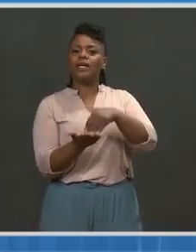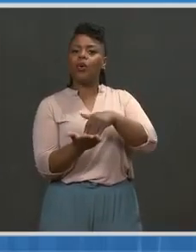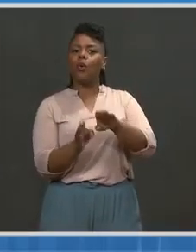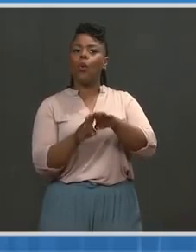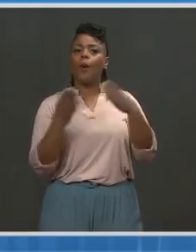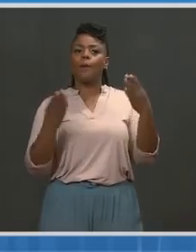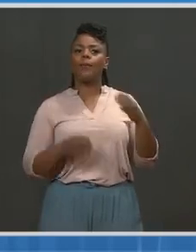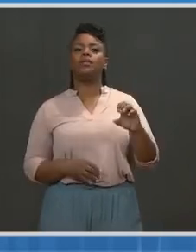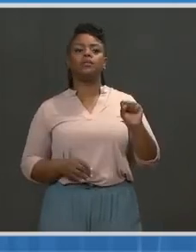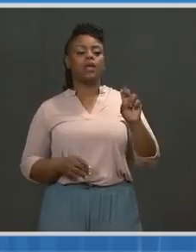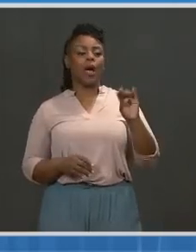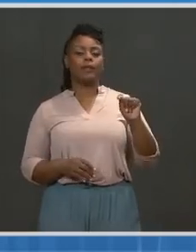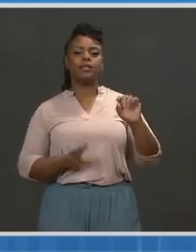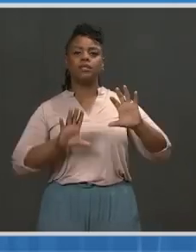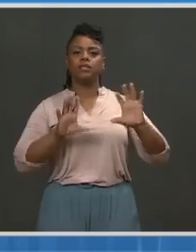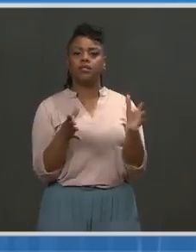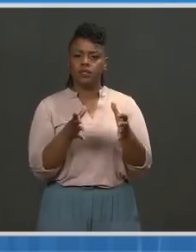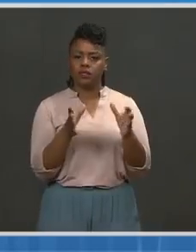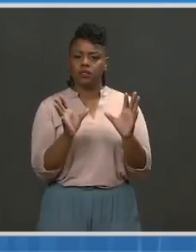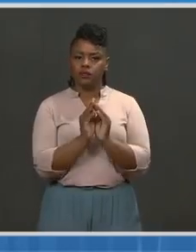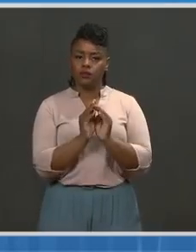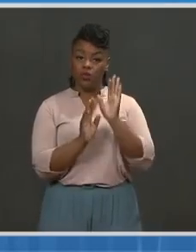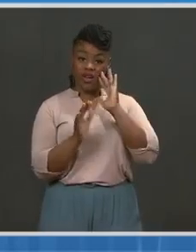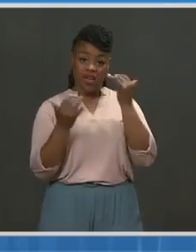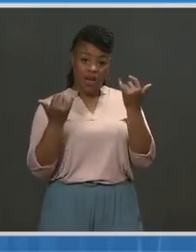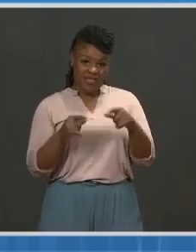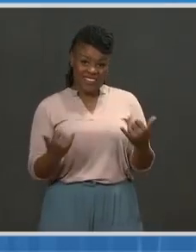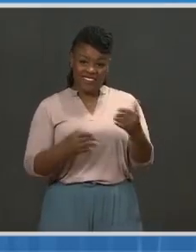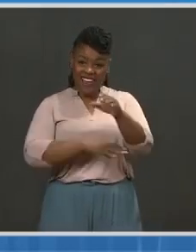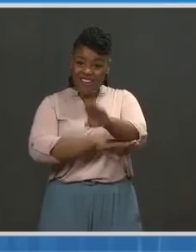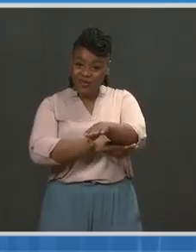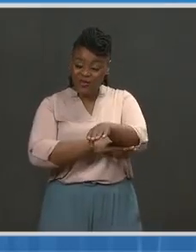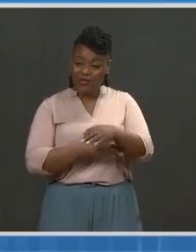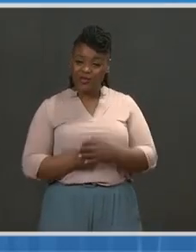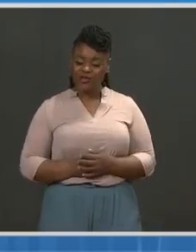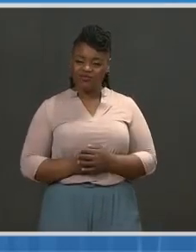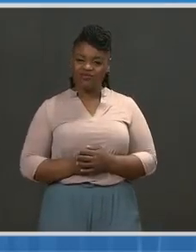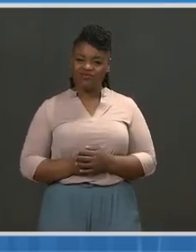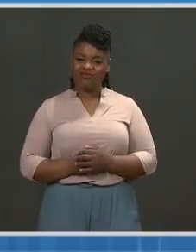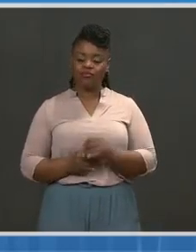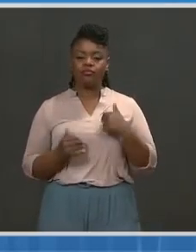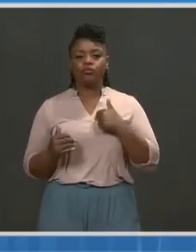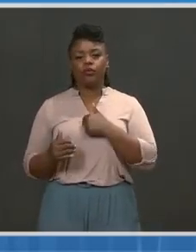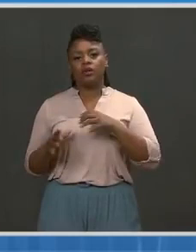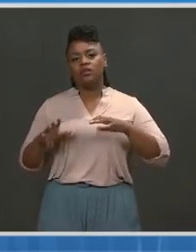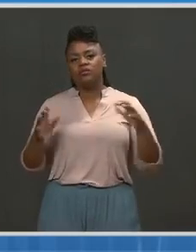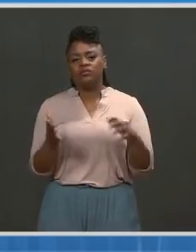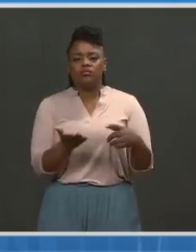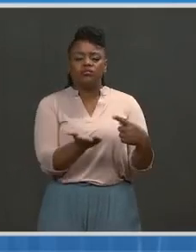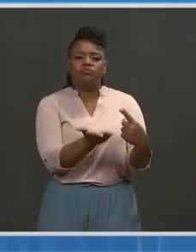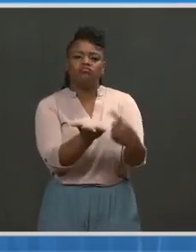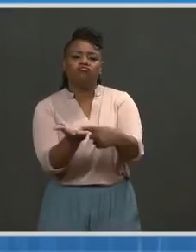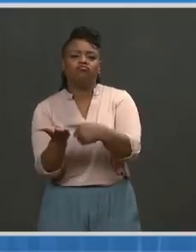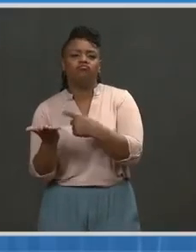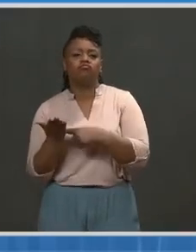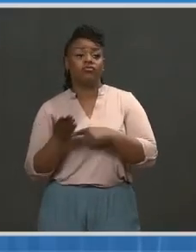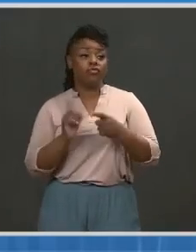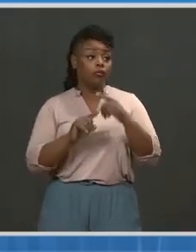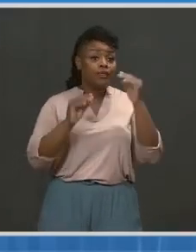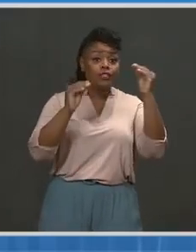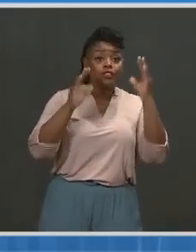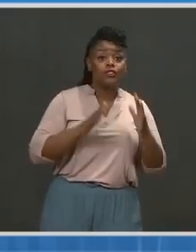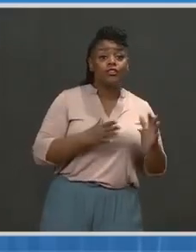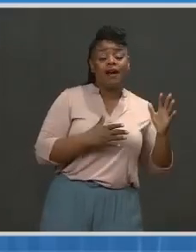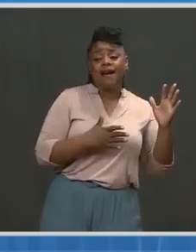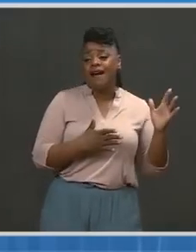During the summit, we will continue the important dialogue of school reopening and hear first-hand experience from school administrators, teachers,